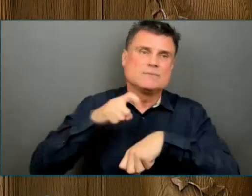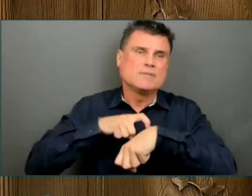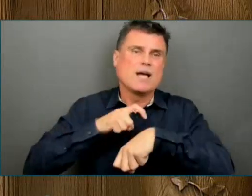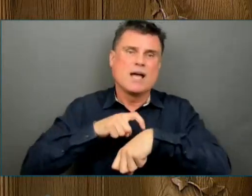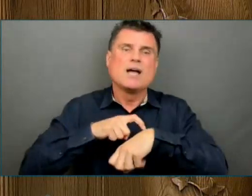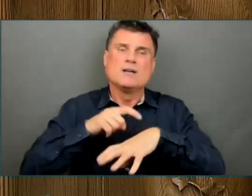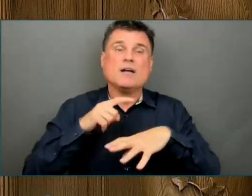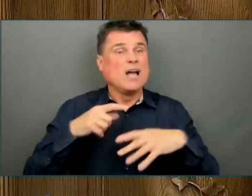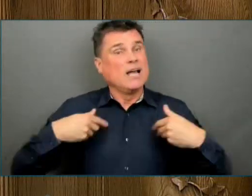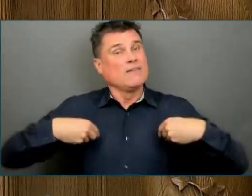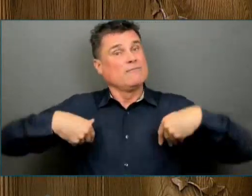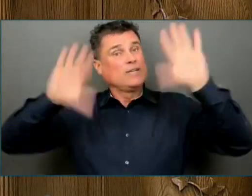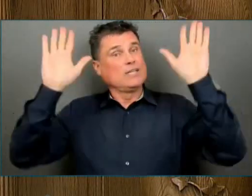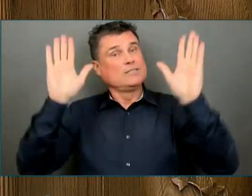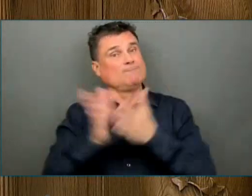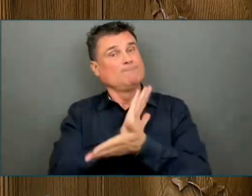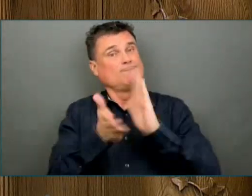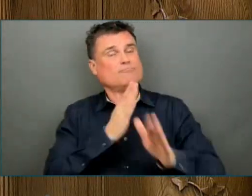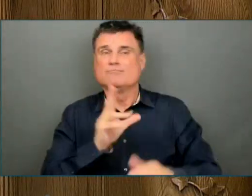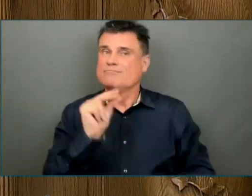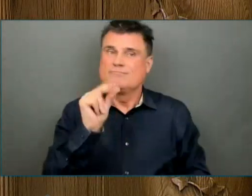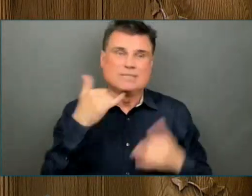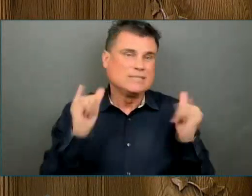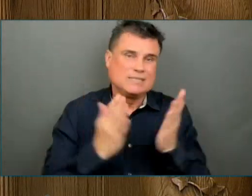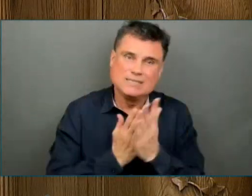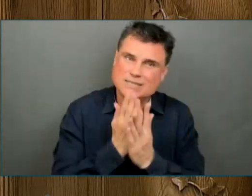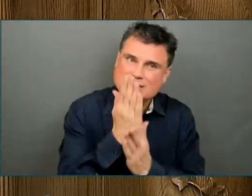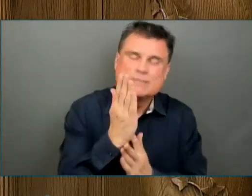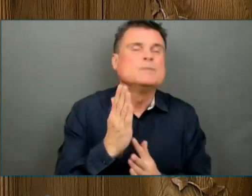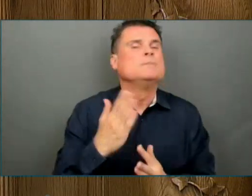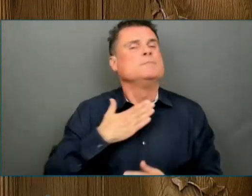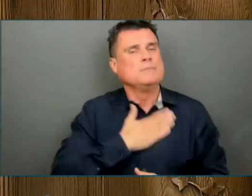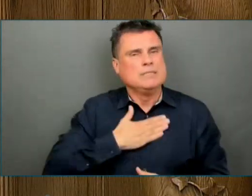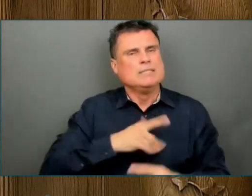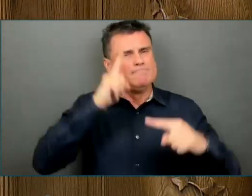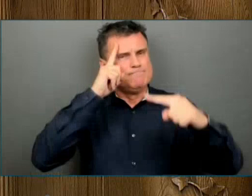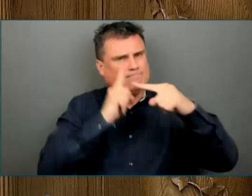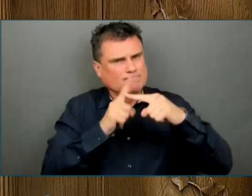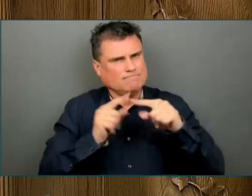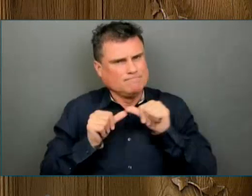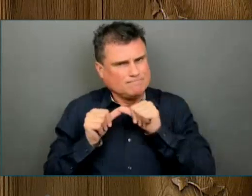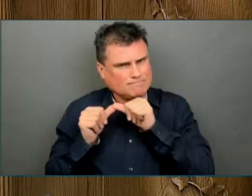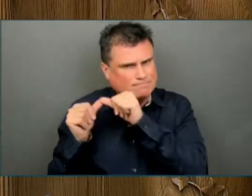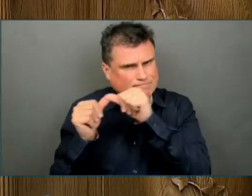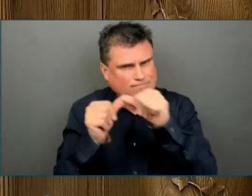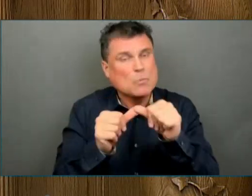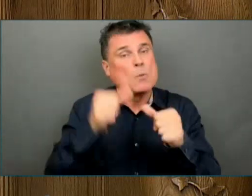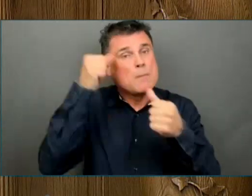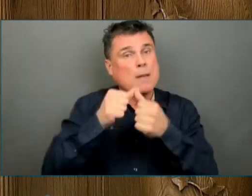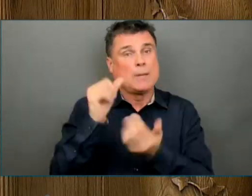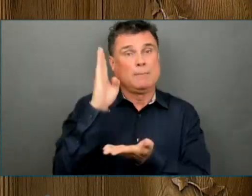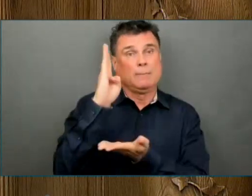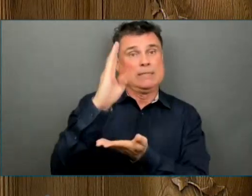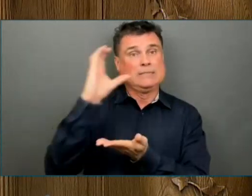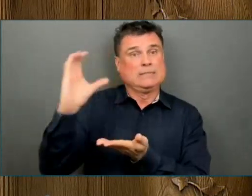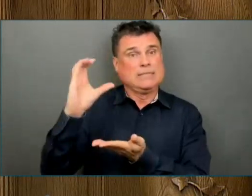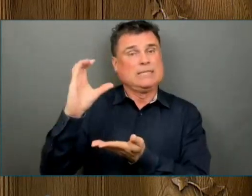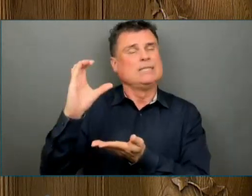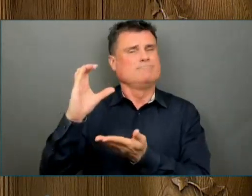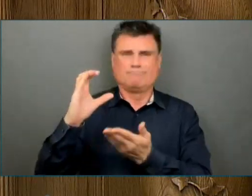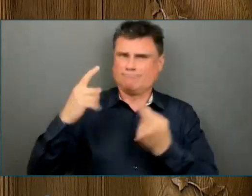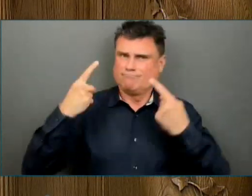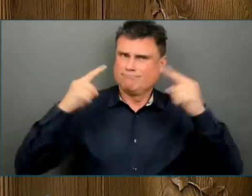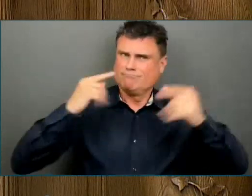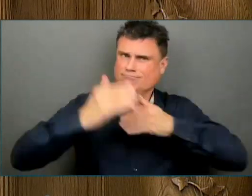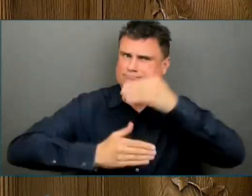has made our province so resilient. A year ago, British Columbians would stand on their front lawns and balconies at 7 o'clock in the evening